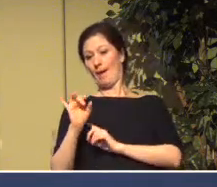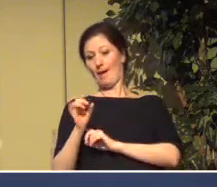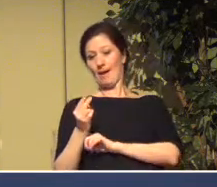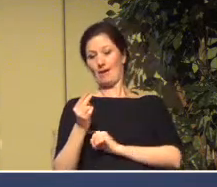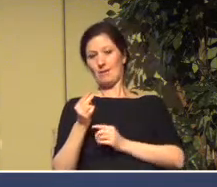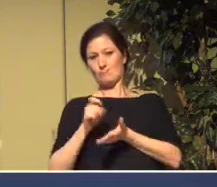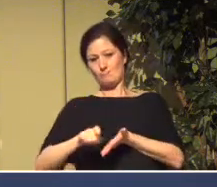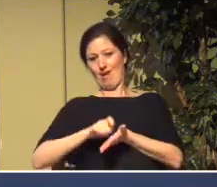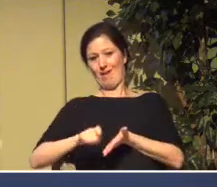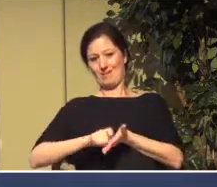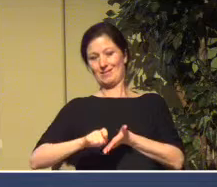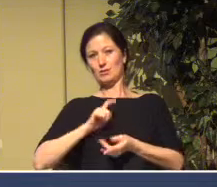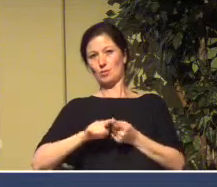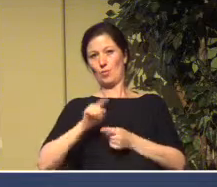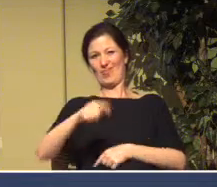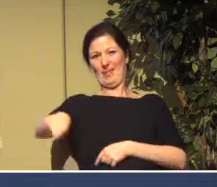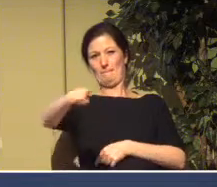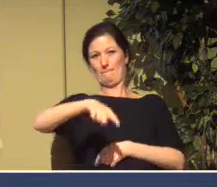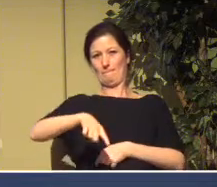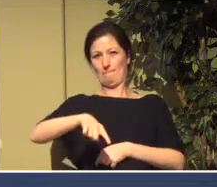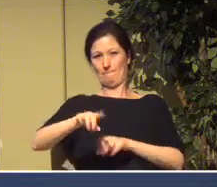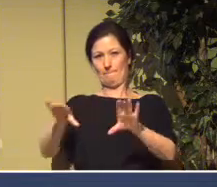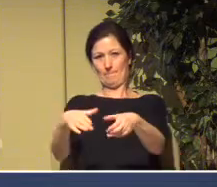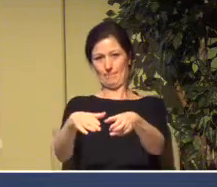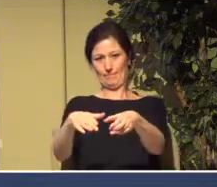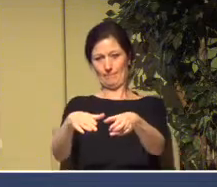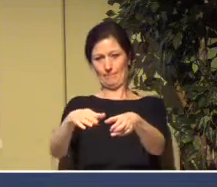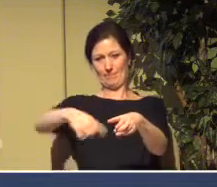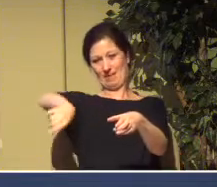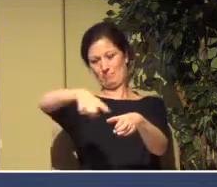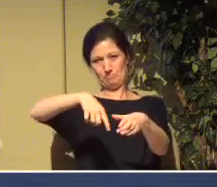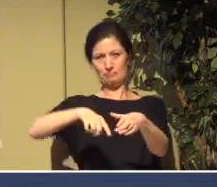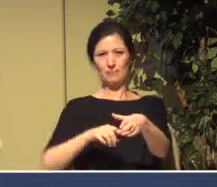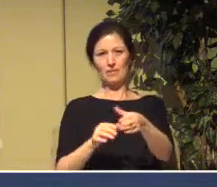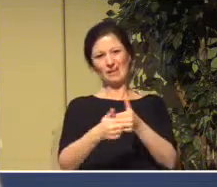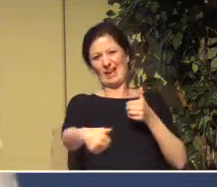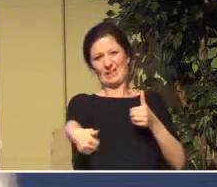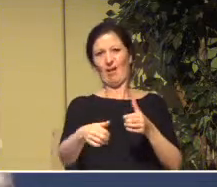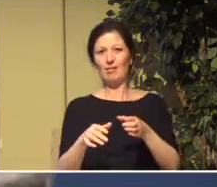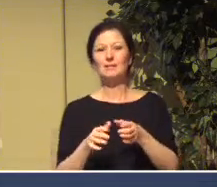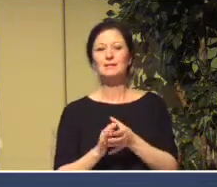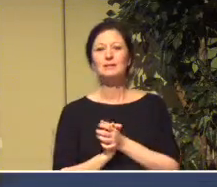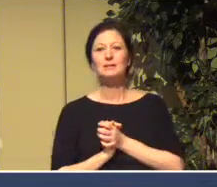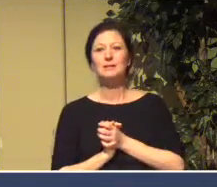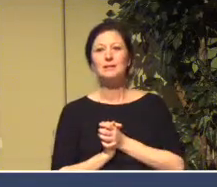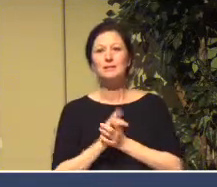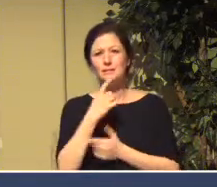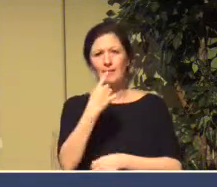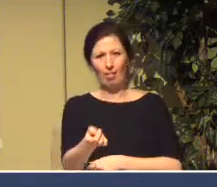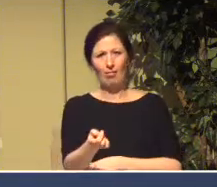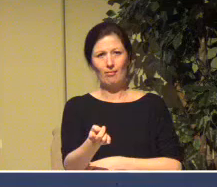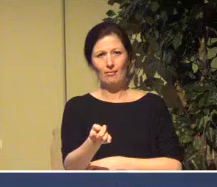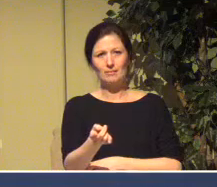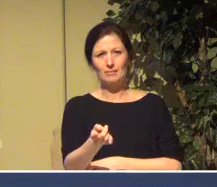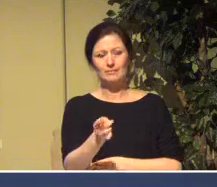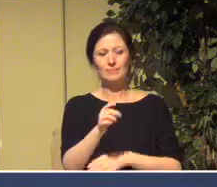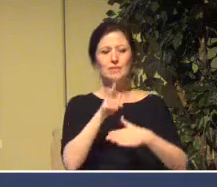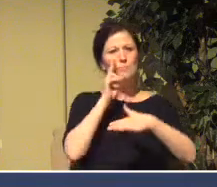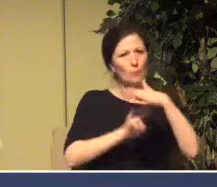And among those exiles were false prophets, he says. They were telling the exiles that this was going to be short.